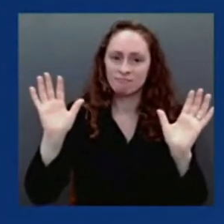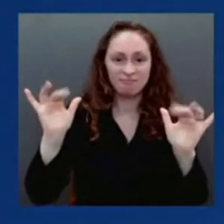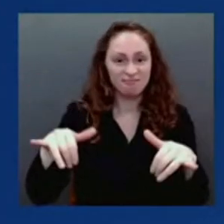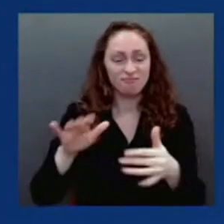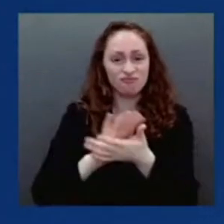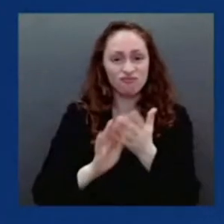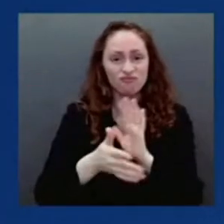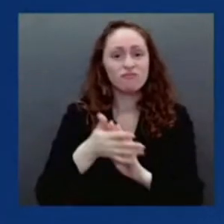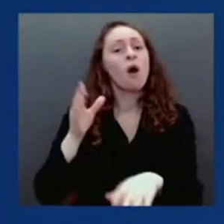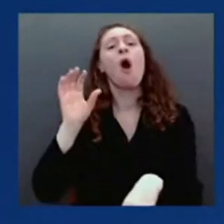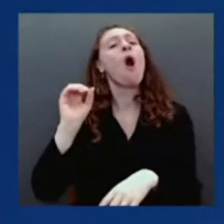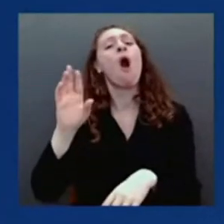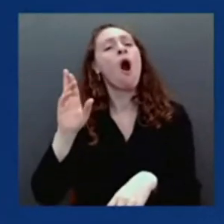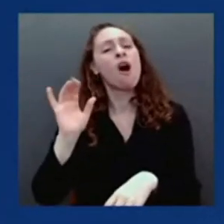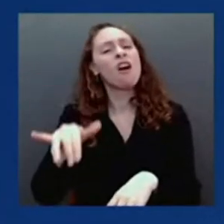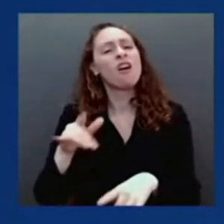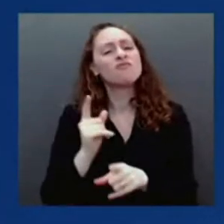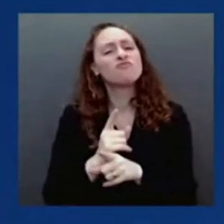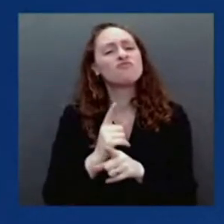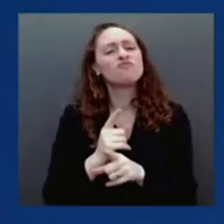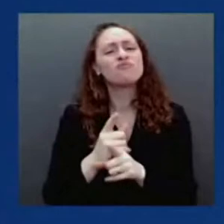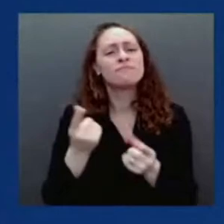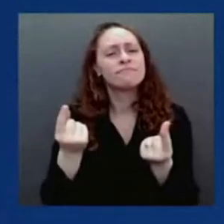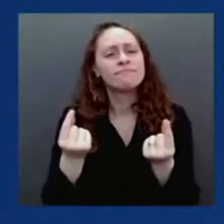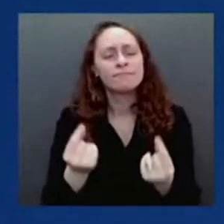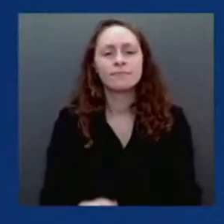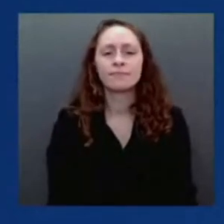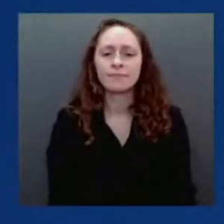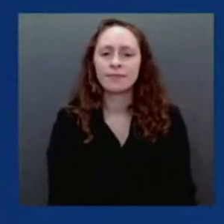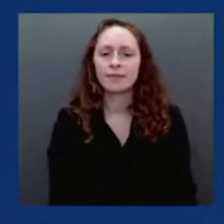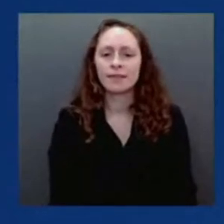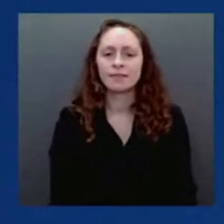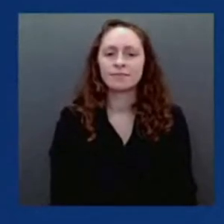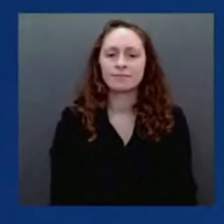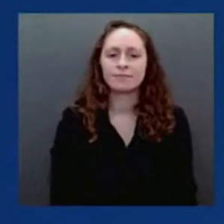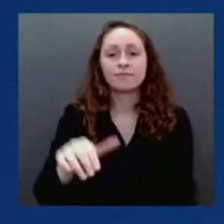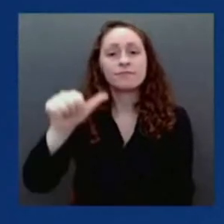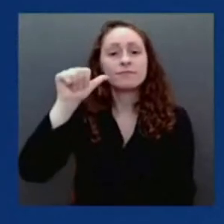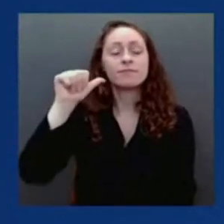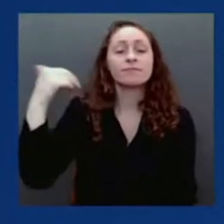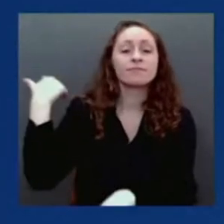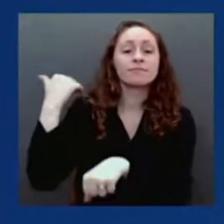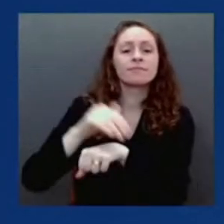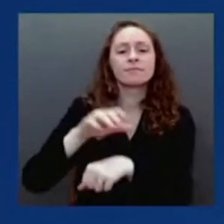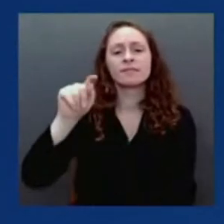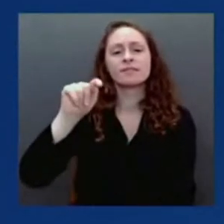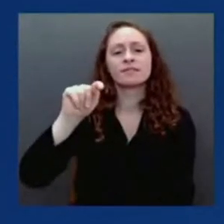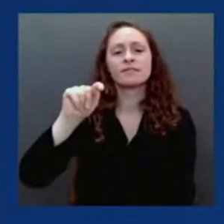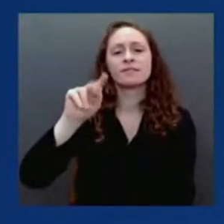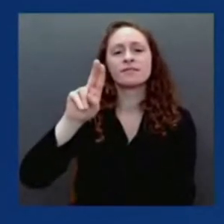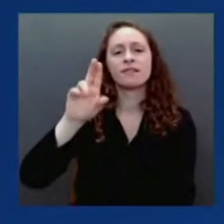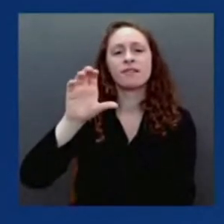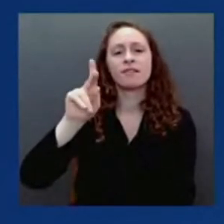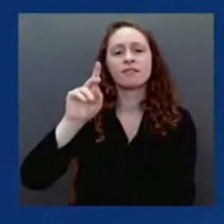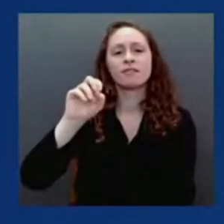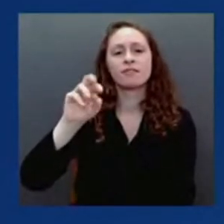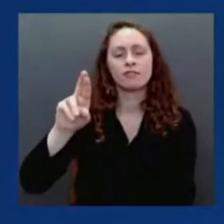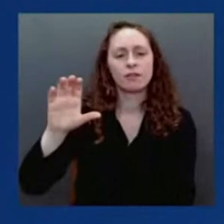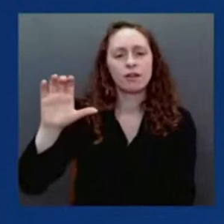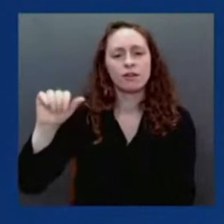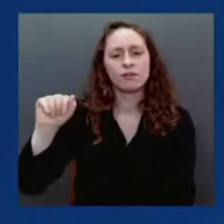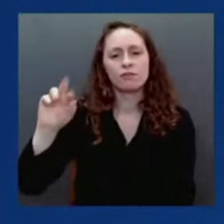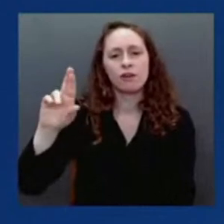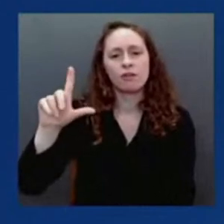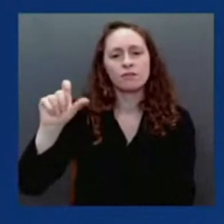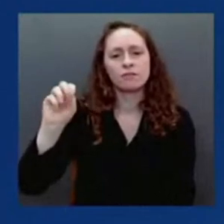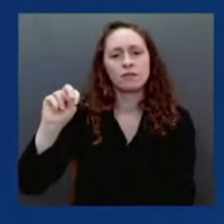viewers to stop using mRNA shots entirely. And I wondered if you wanted to respond to that. That show, of course, has a